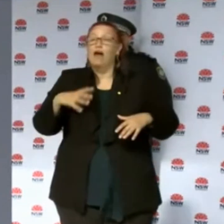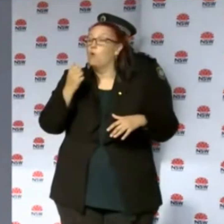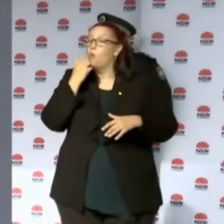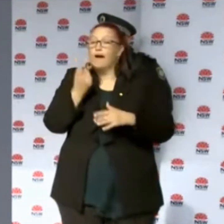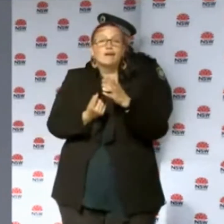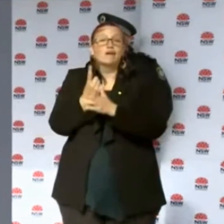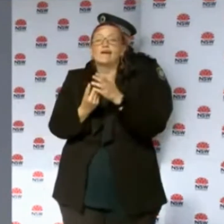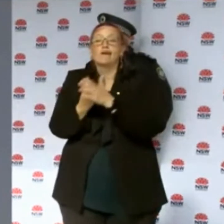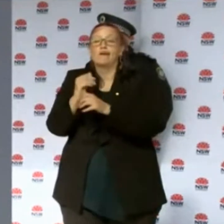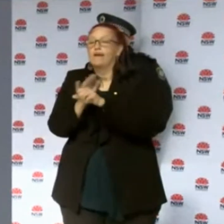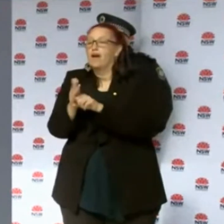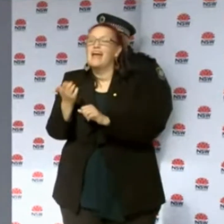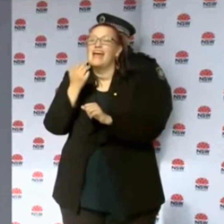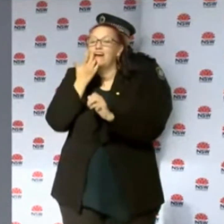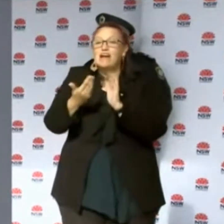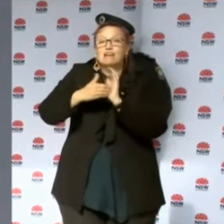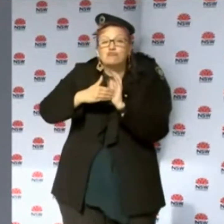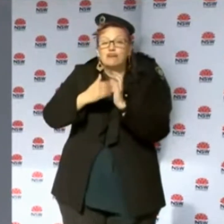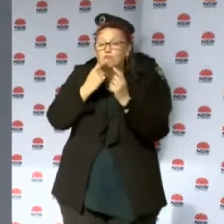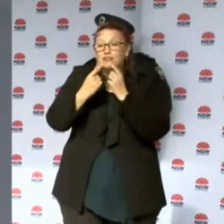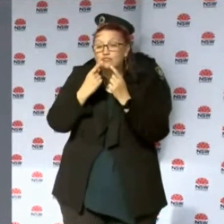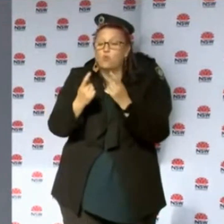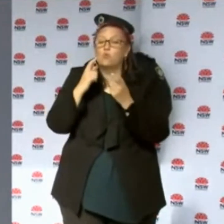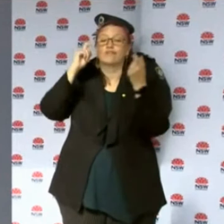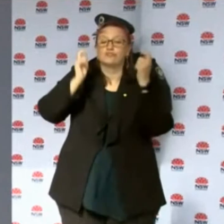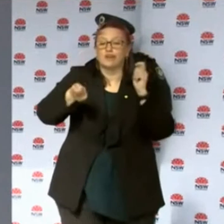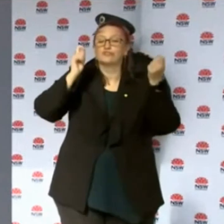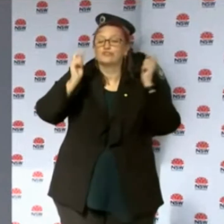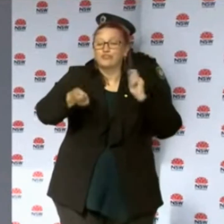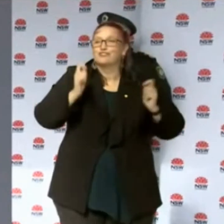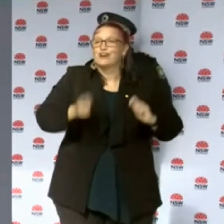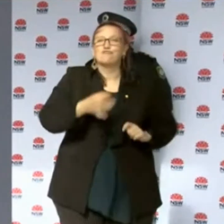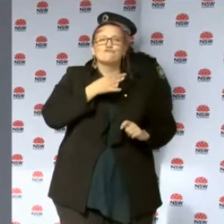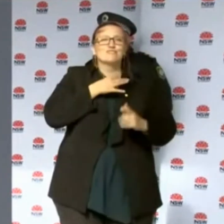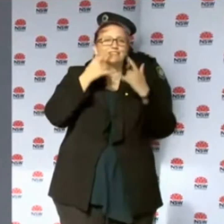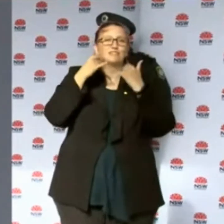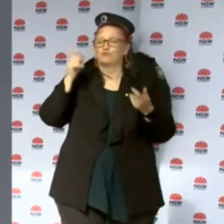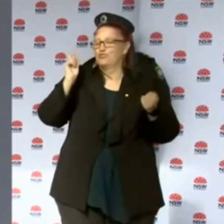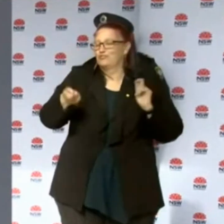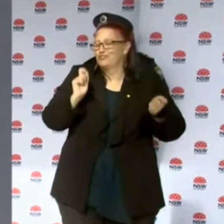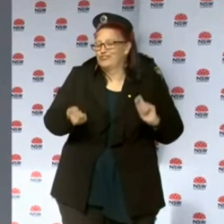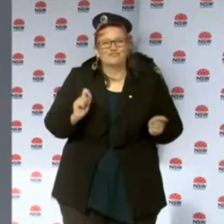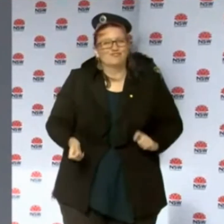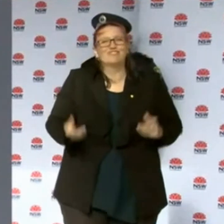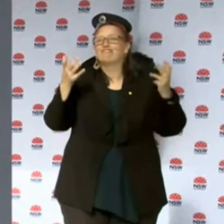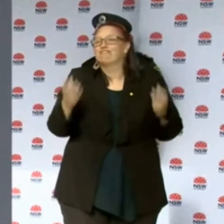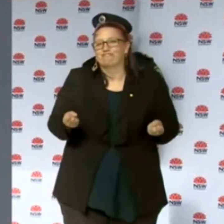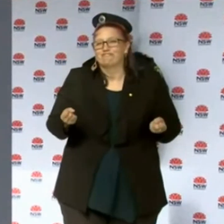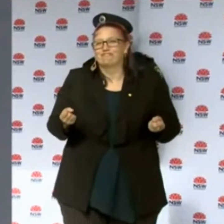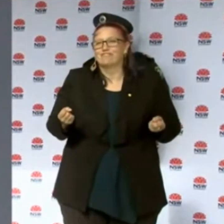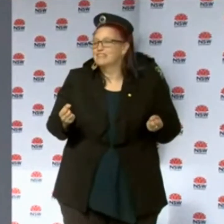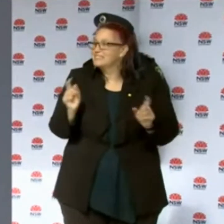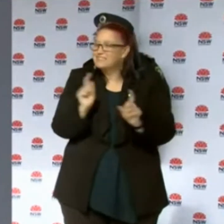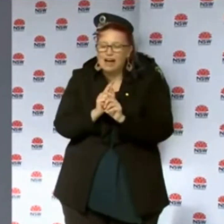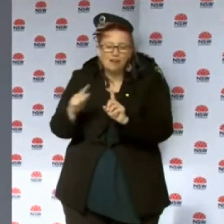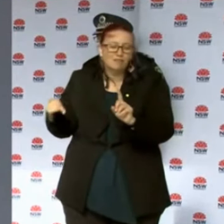additional cases, additional pieces of information, we change our risk assessment. That's what we've done all the time and we have that standard approach